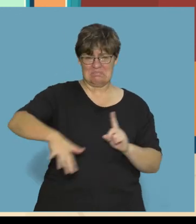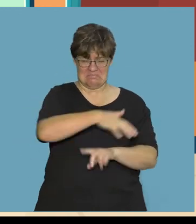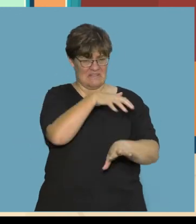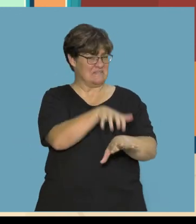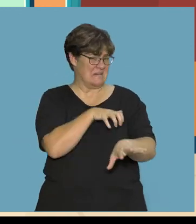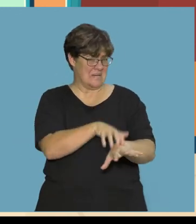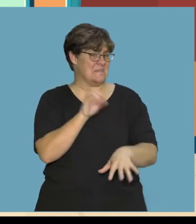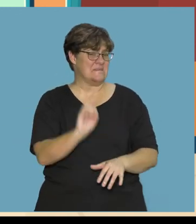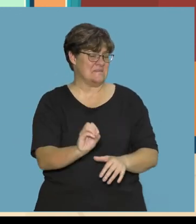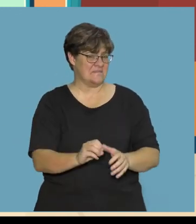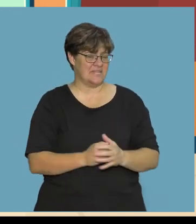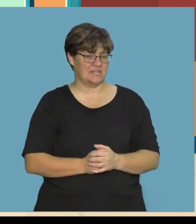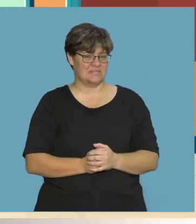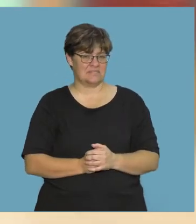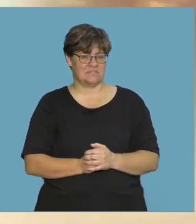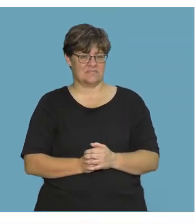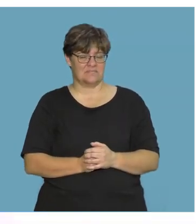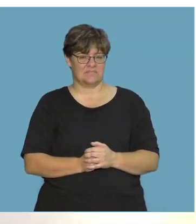Baaah! hard days.